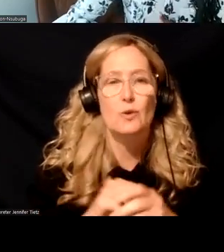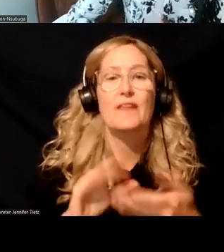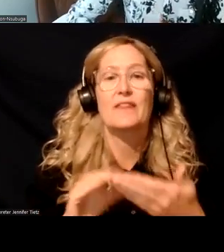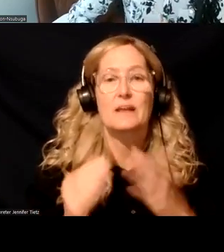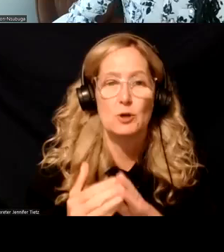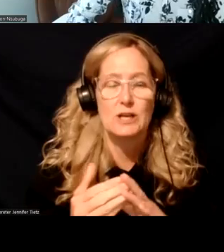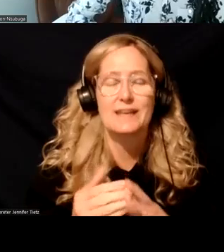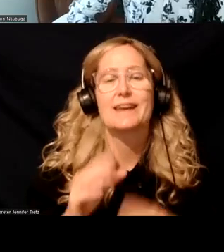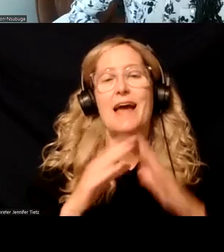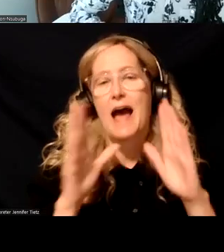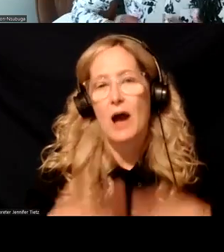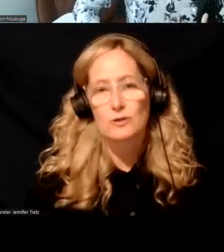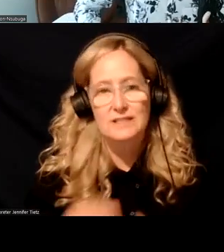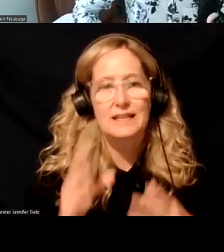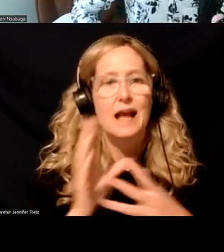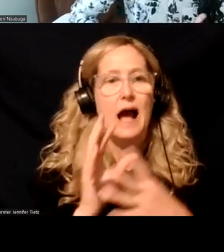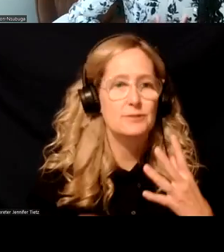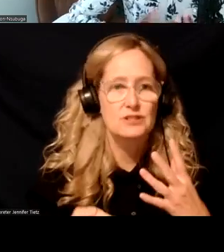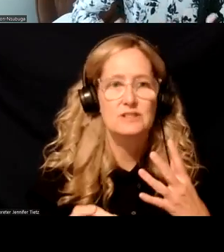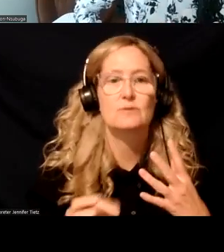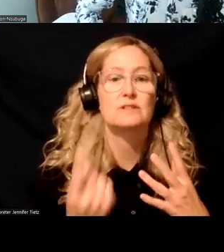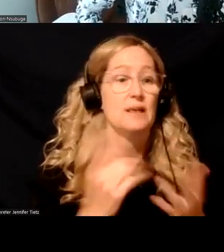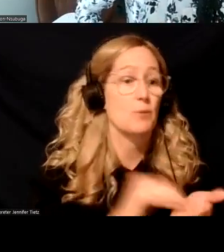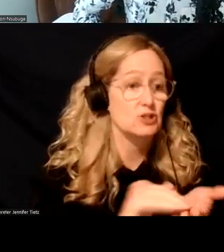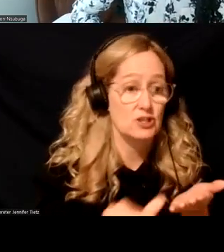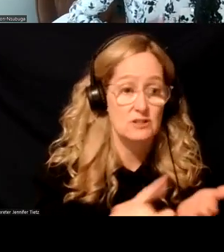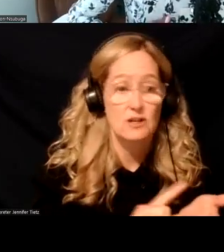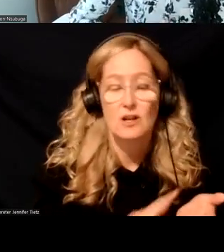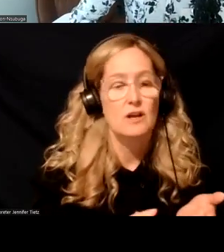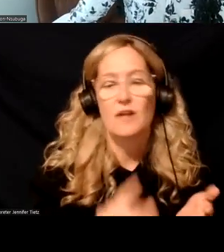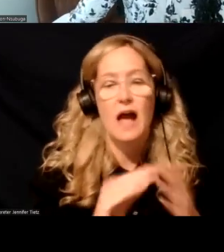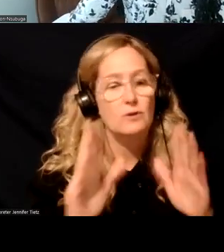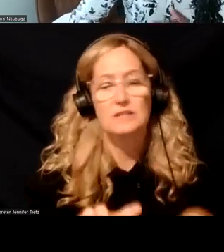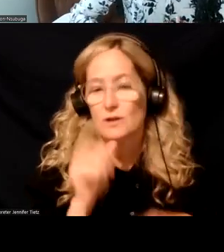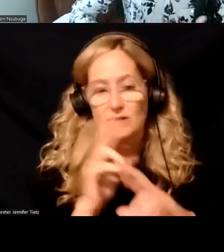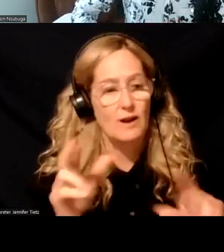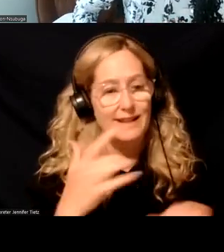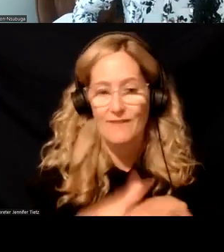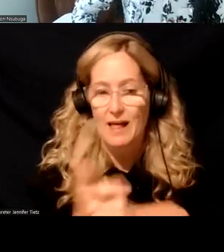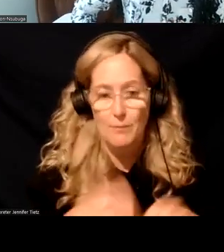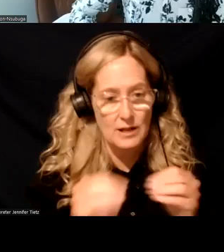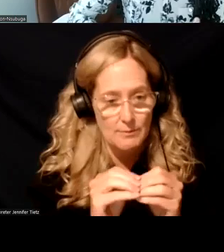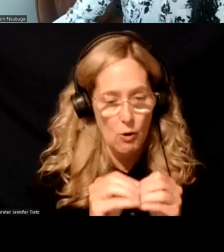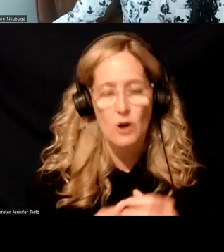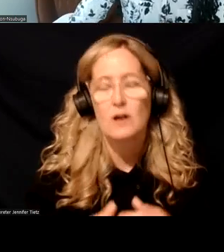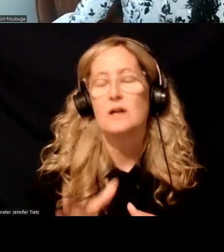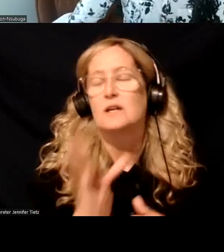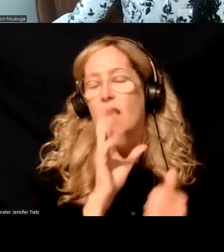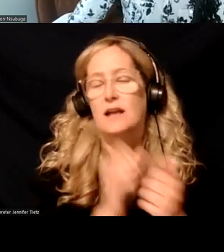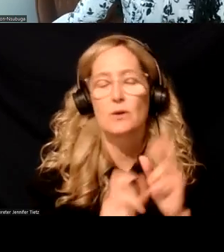housing options when we would discharge someone weren't readily available anymore. Um, talking to individuals,